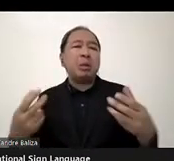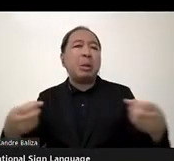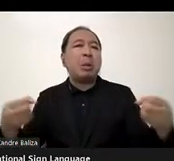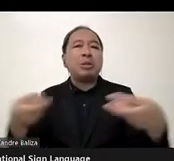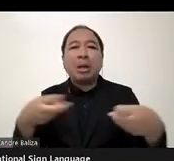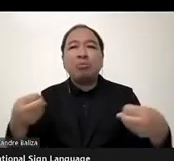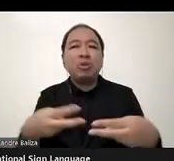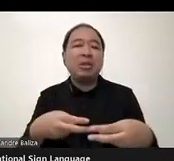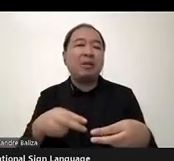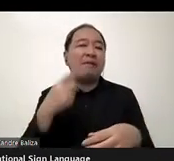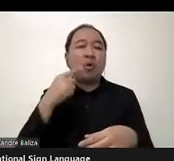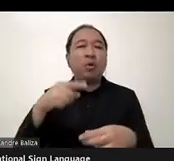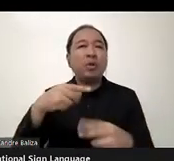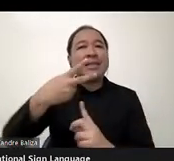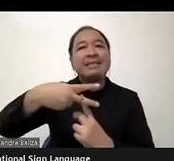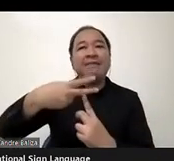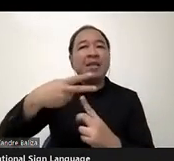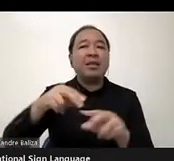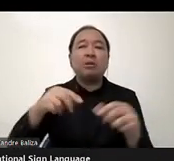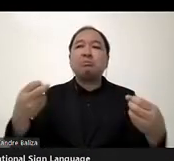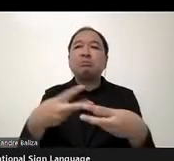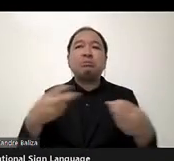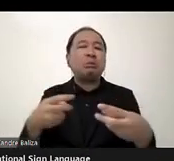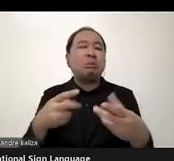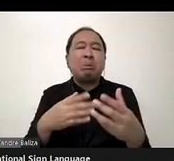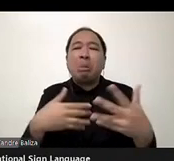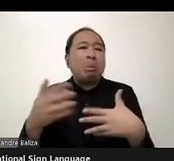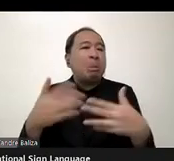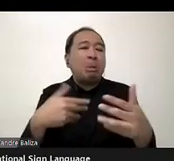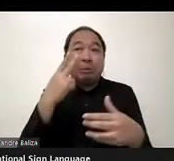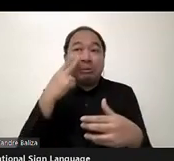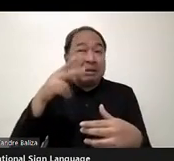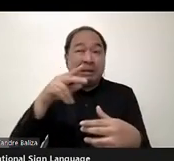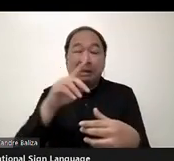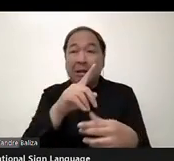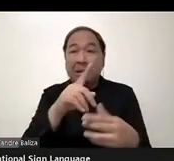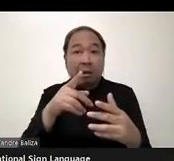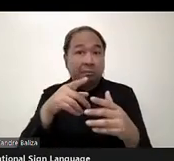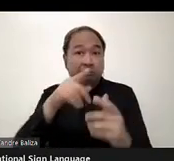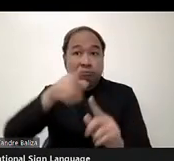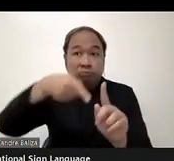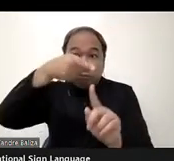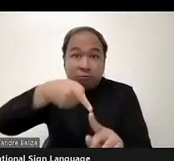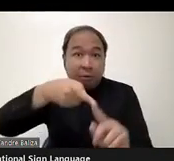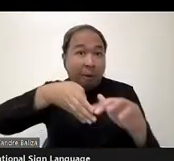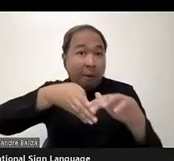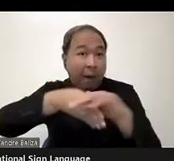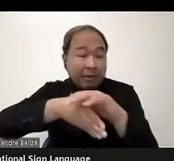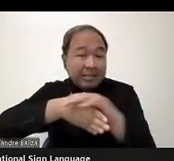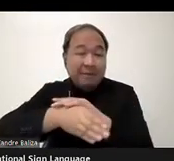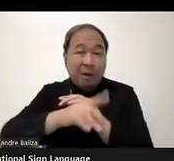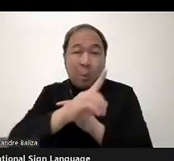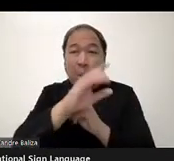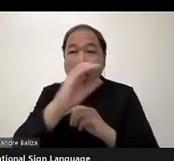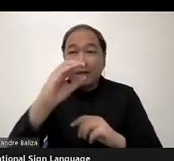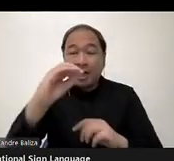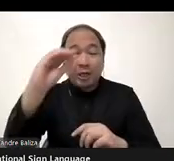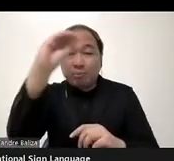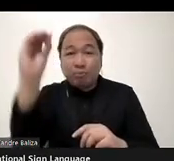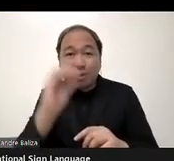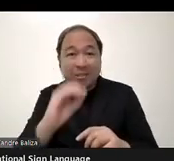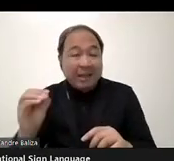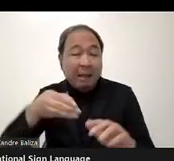And nobody cares if it is 100% accessible or not, but we have put something there, so it's there.